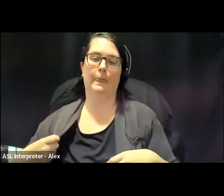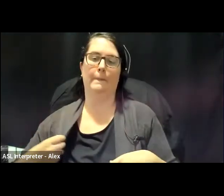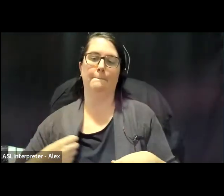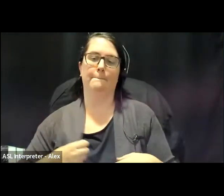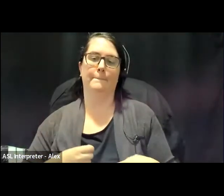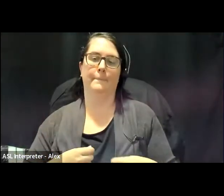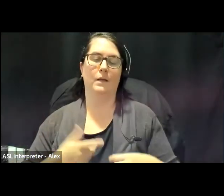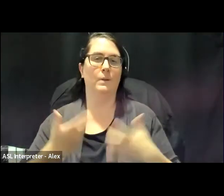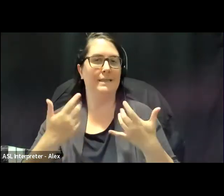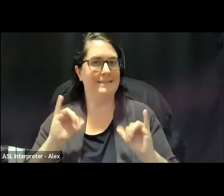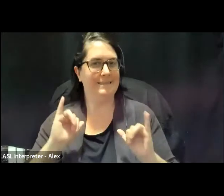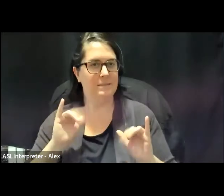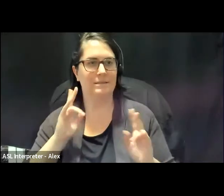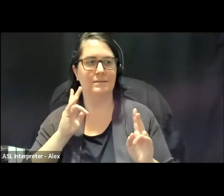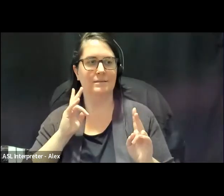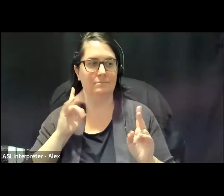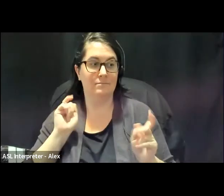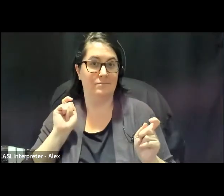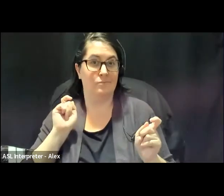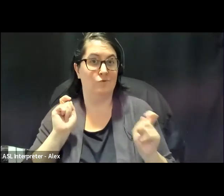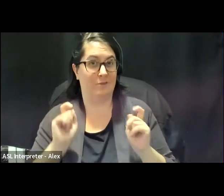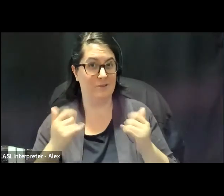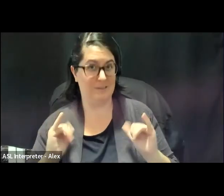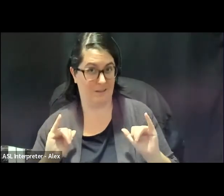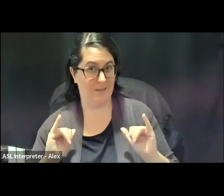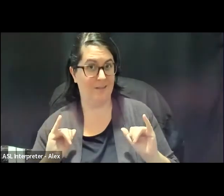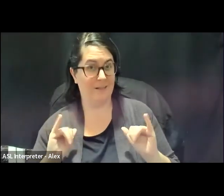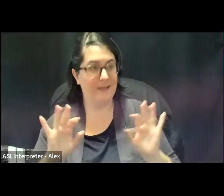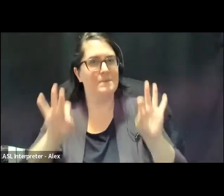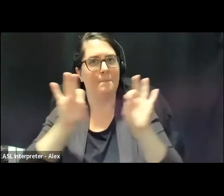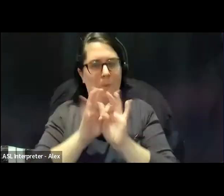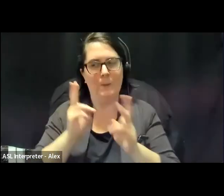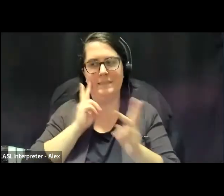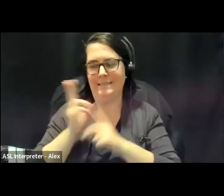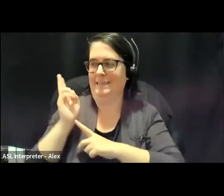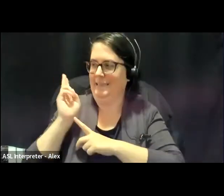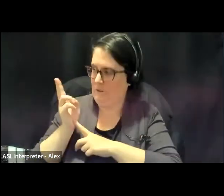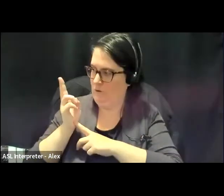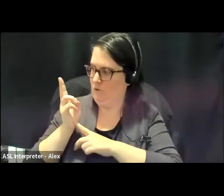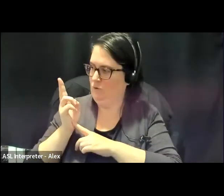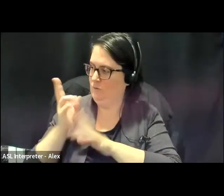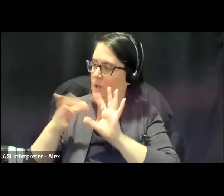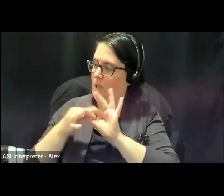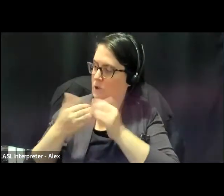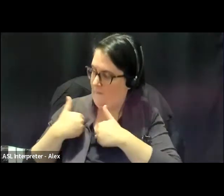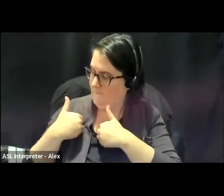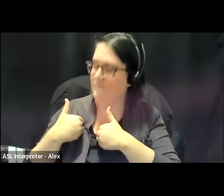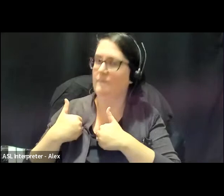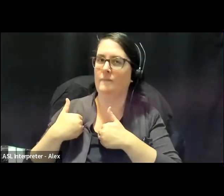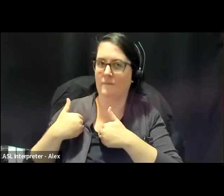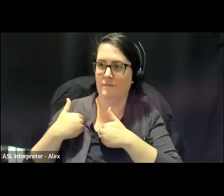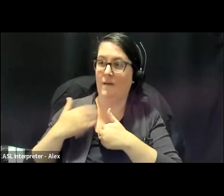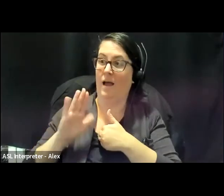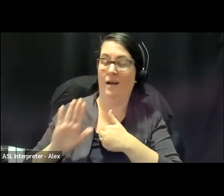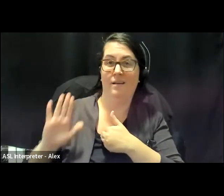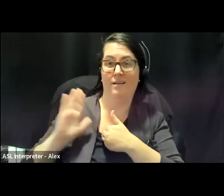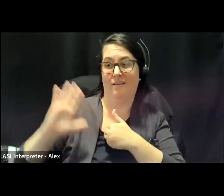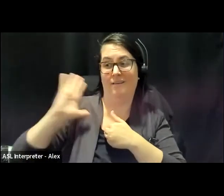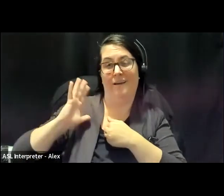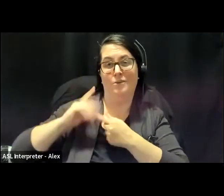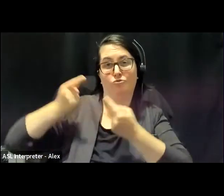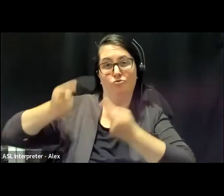So it remains formative to look at the links that we inherit from people who have struggled before